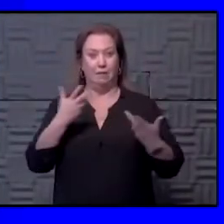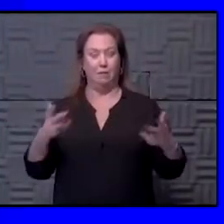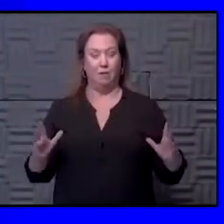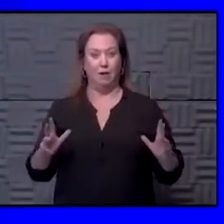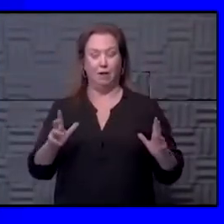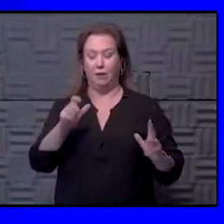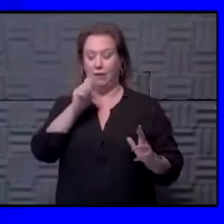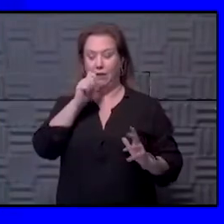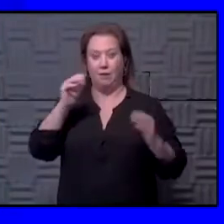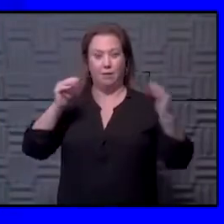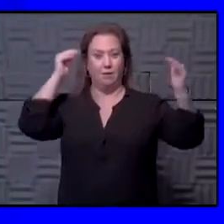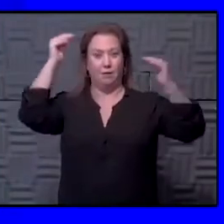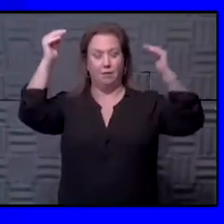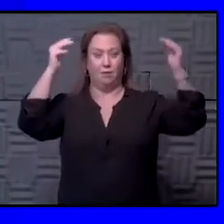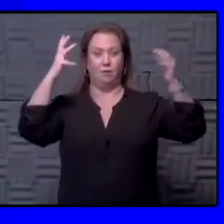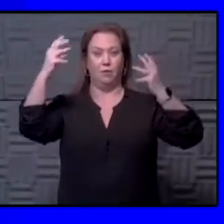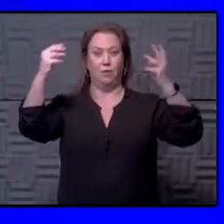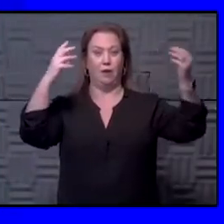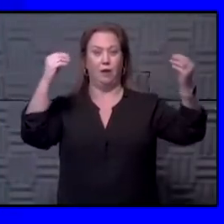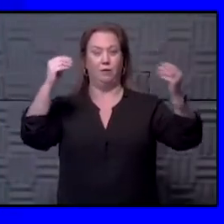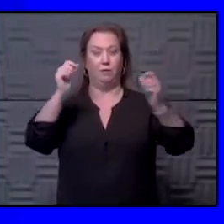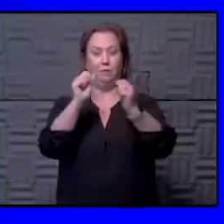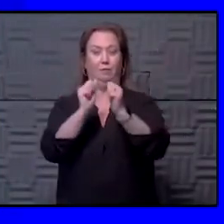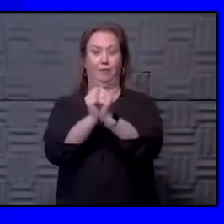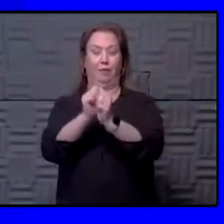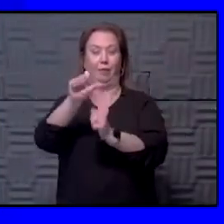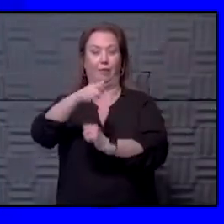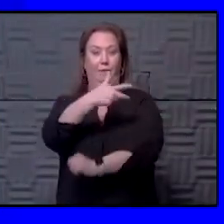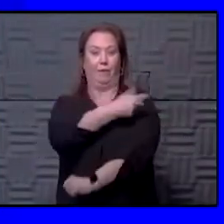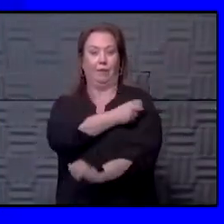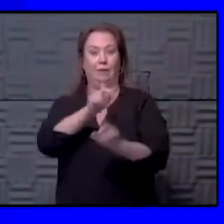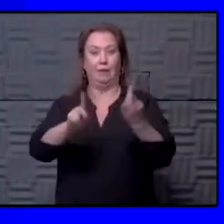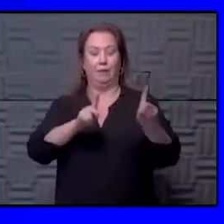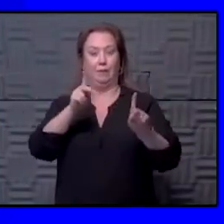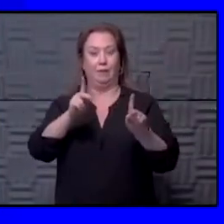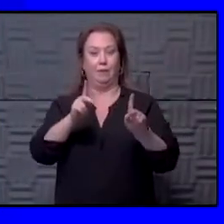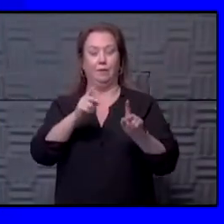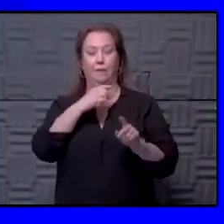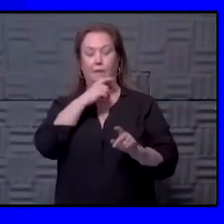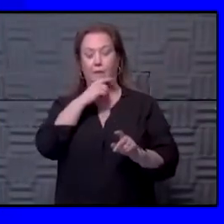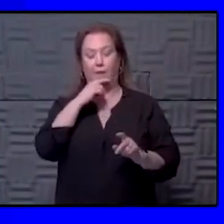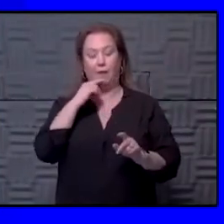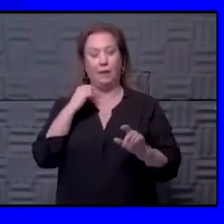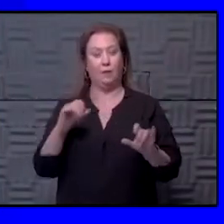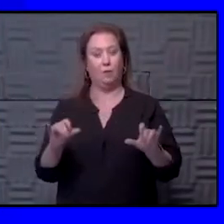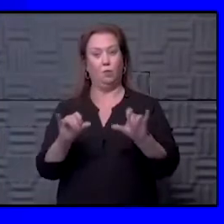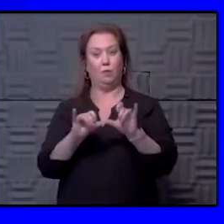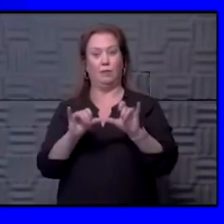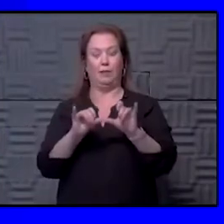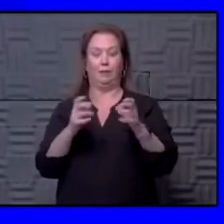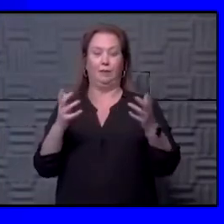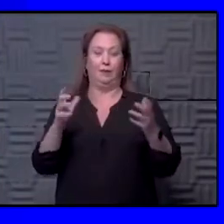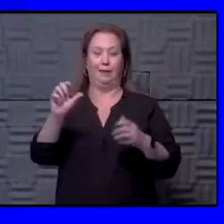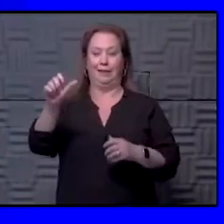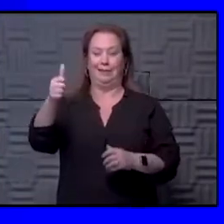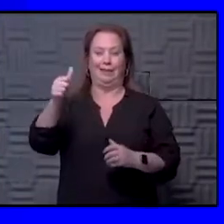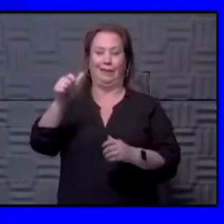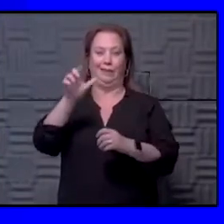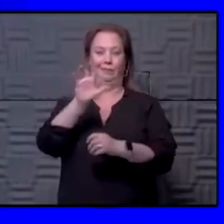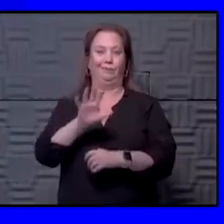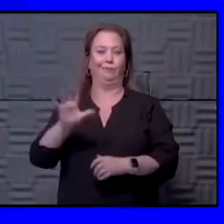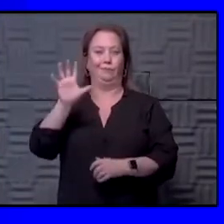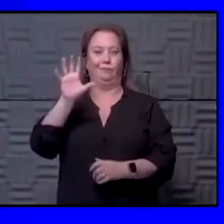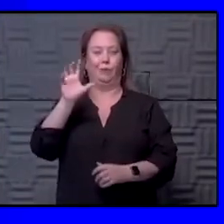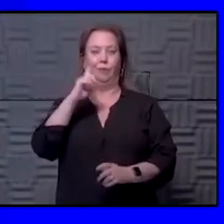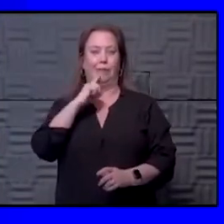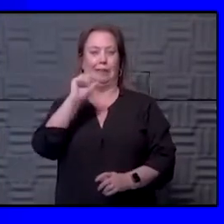it's not just the adults going out and meeting with vaccinated adults. I think that's the important thing to remember. And what size? You know, I don't know. Ten is an arbitrary number. That's